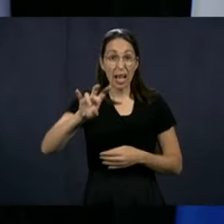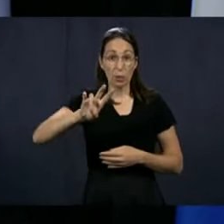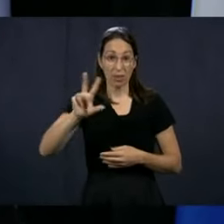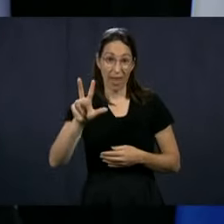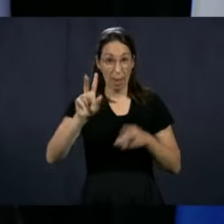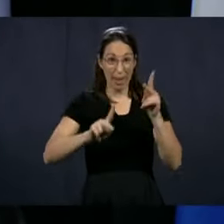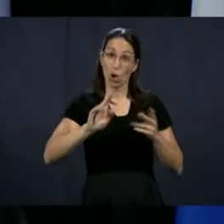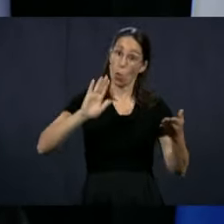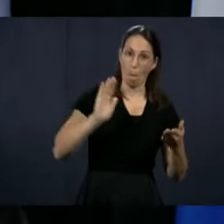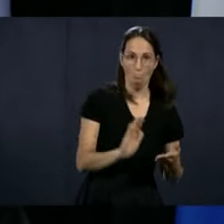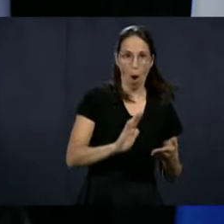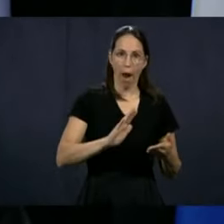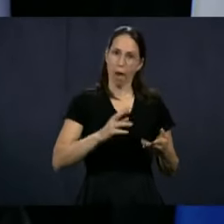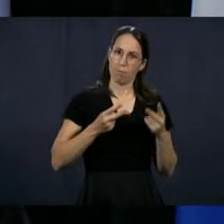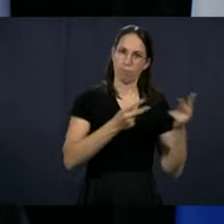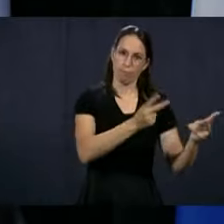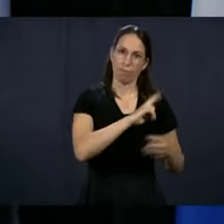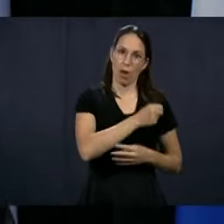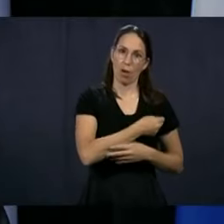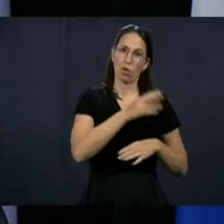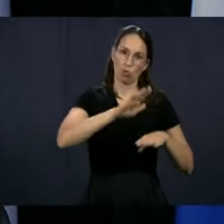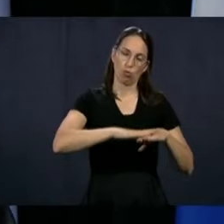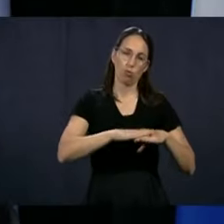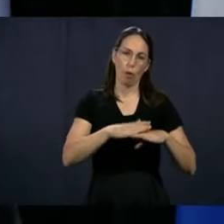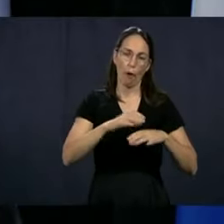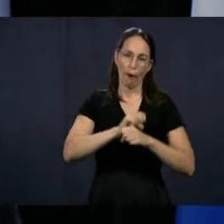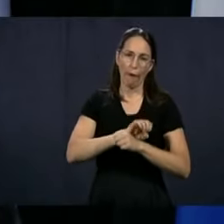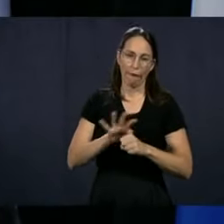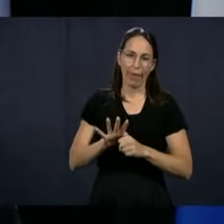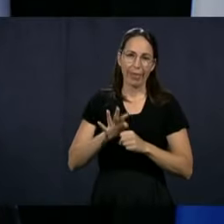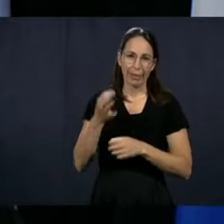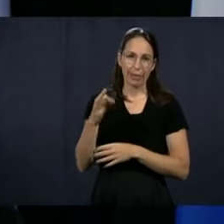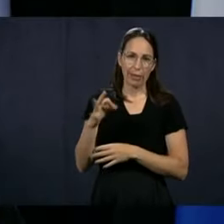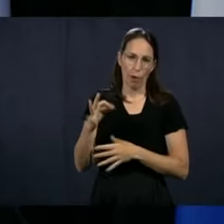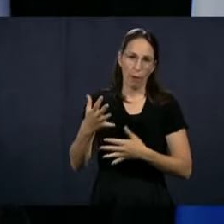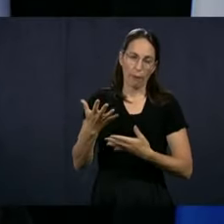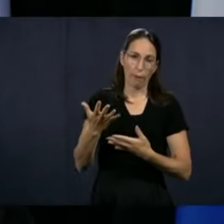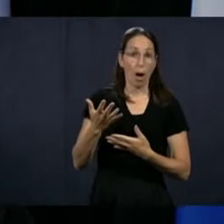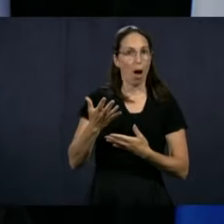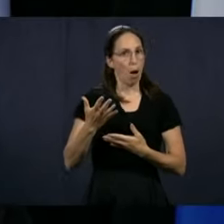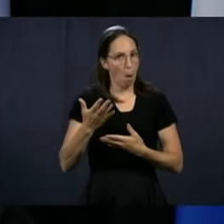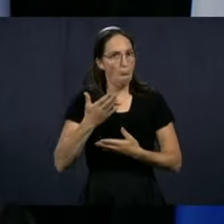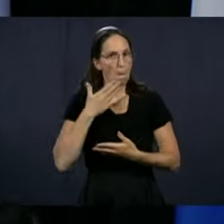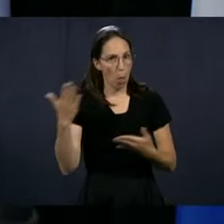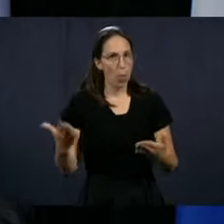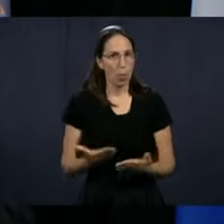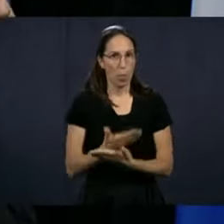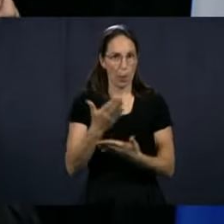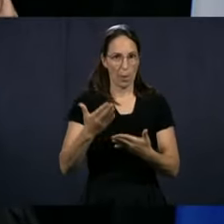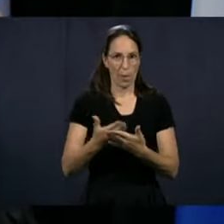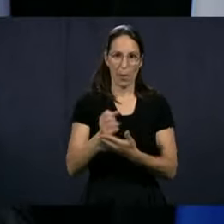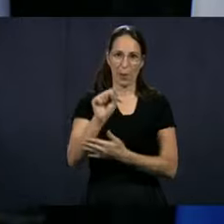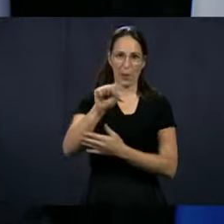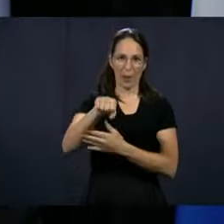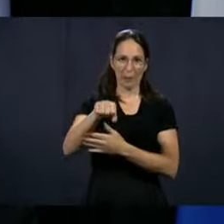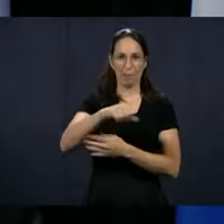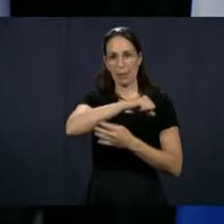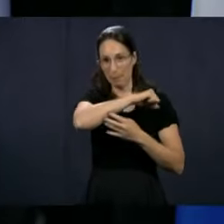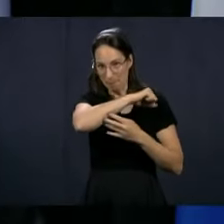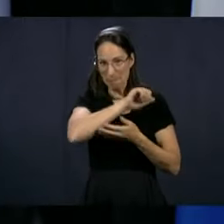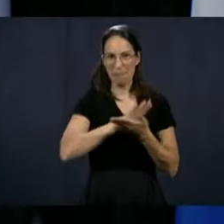people hospitalized for COVID-19. So, that's very good news.